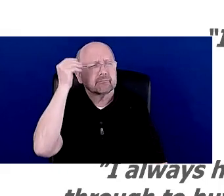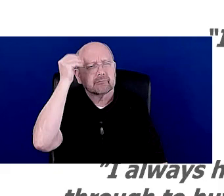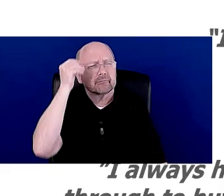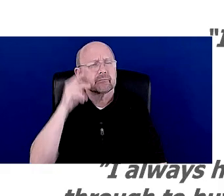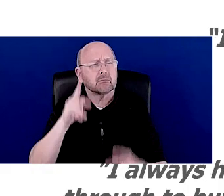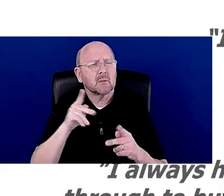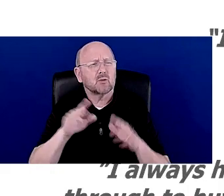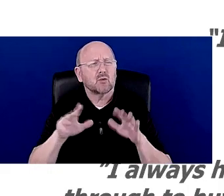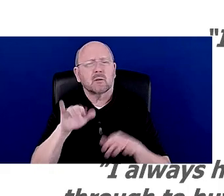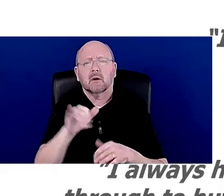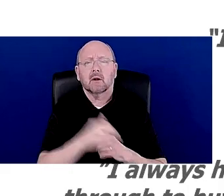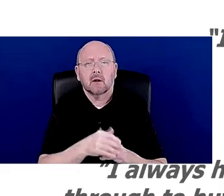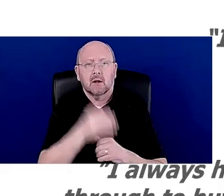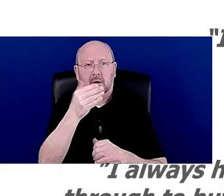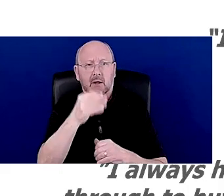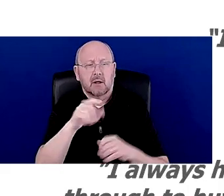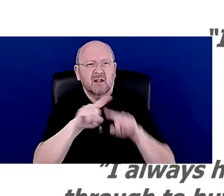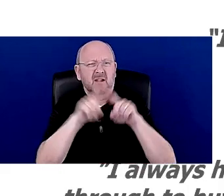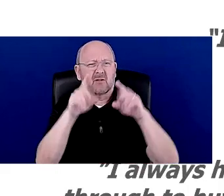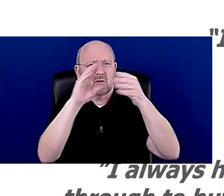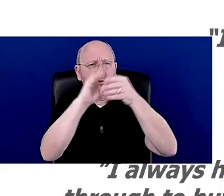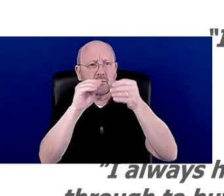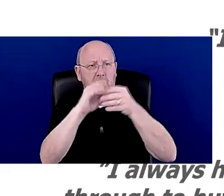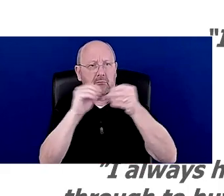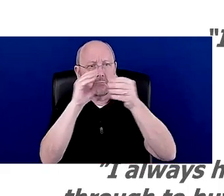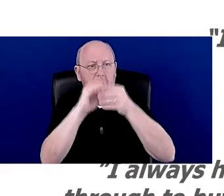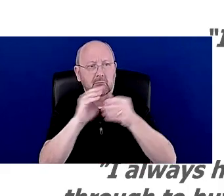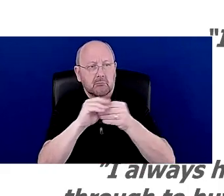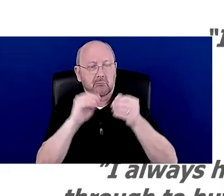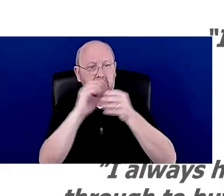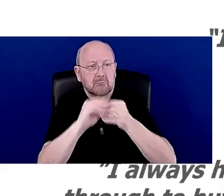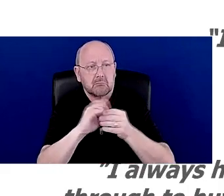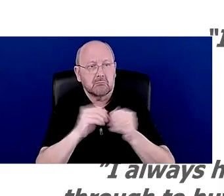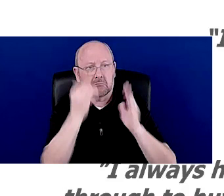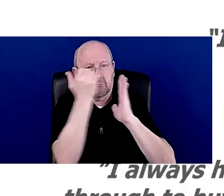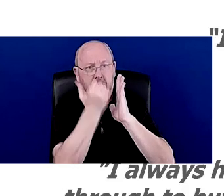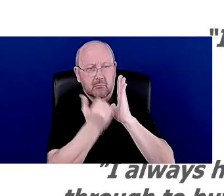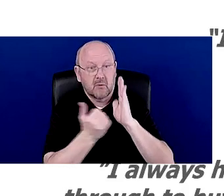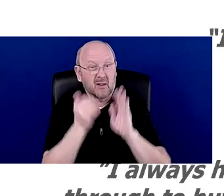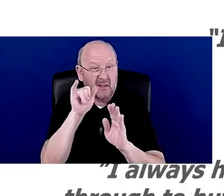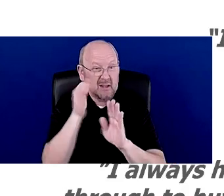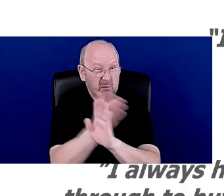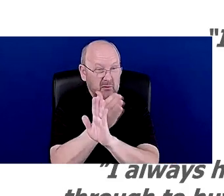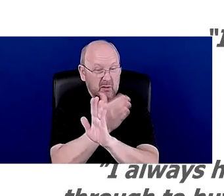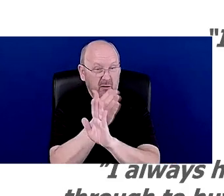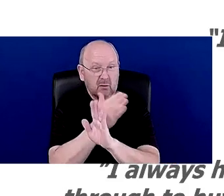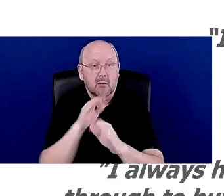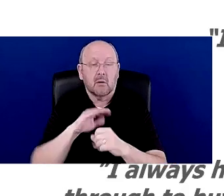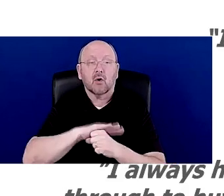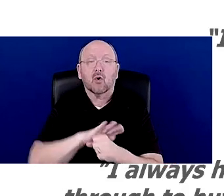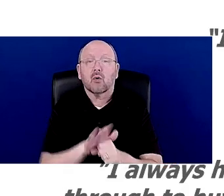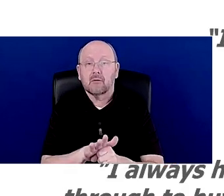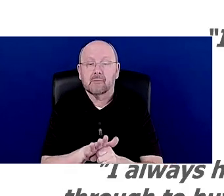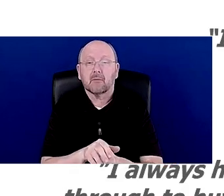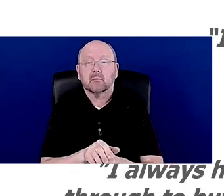2019, um, so right before COVID, this is before COVID, right before COVID, um, um,